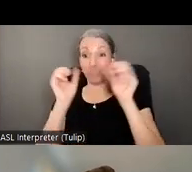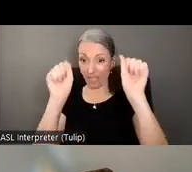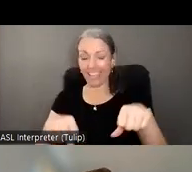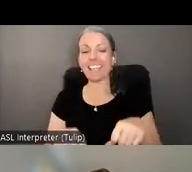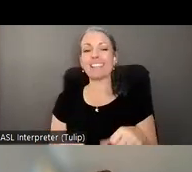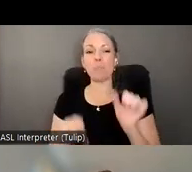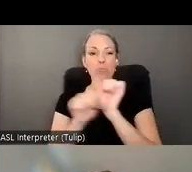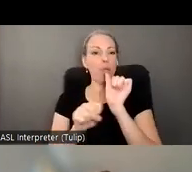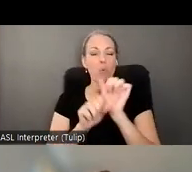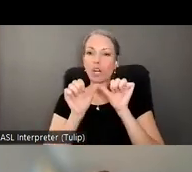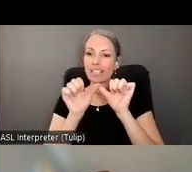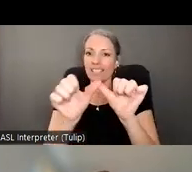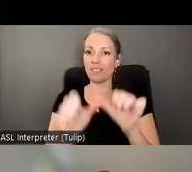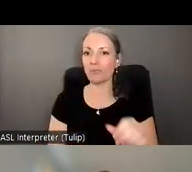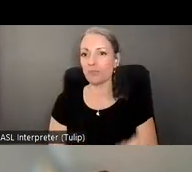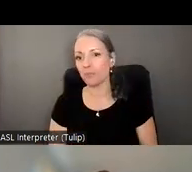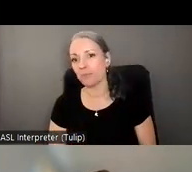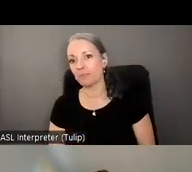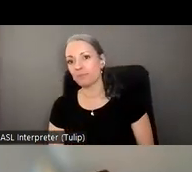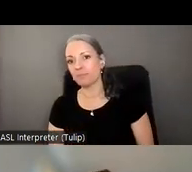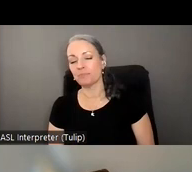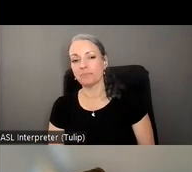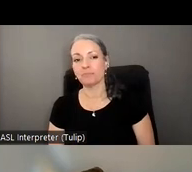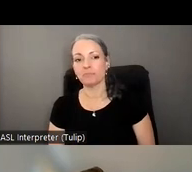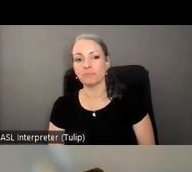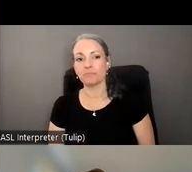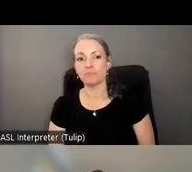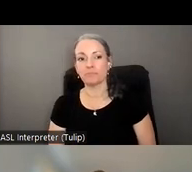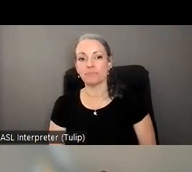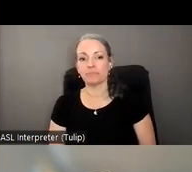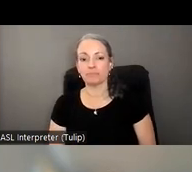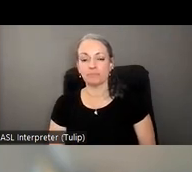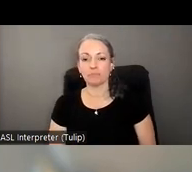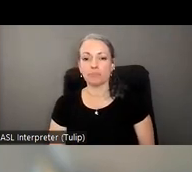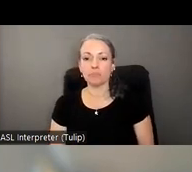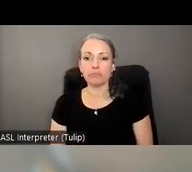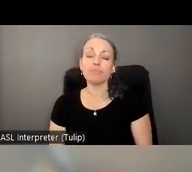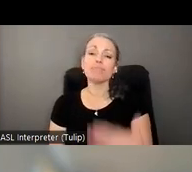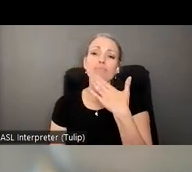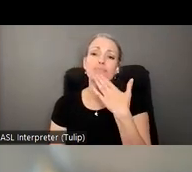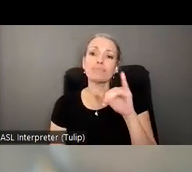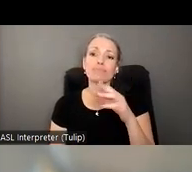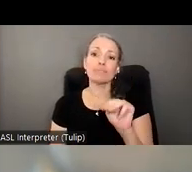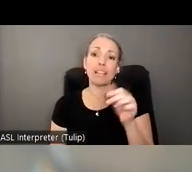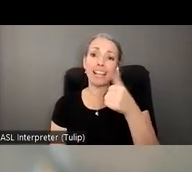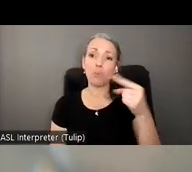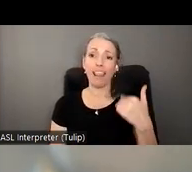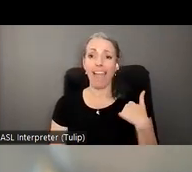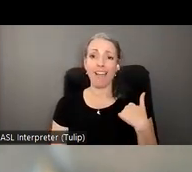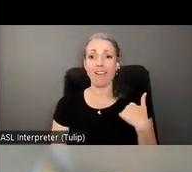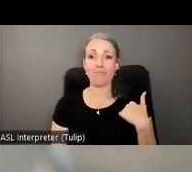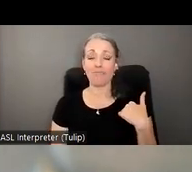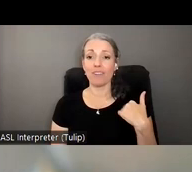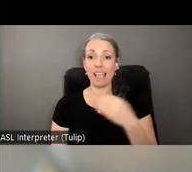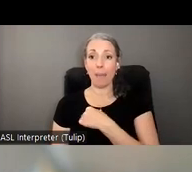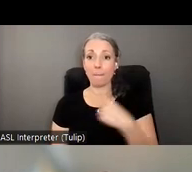continues thank you jim does anyone have any any members have any